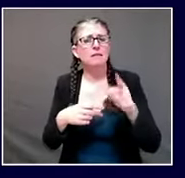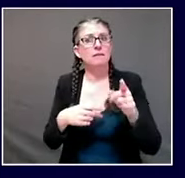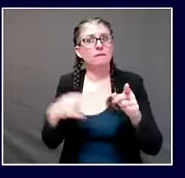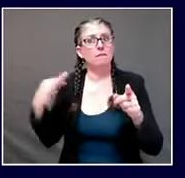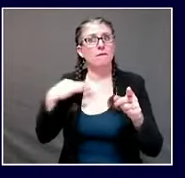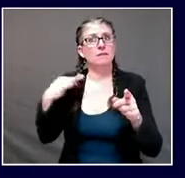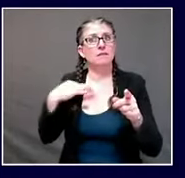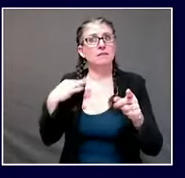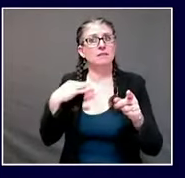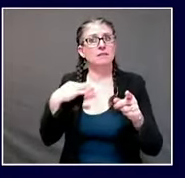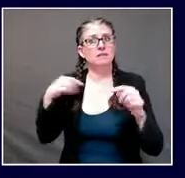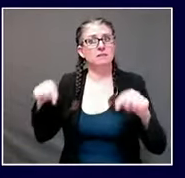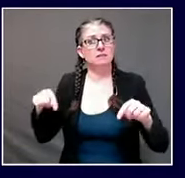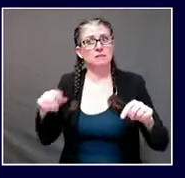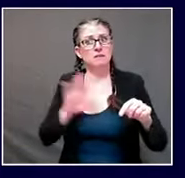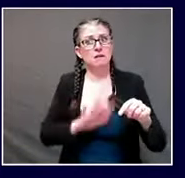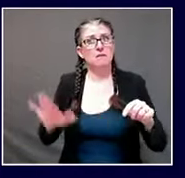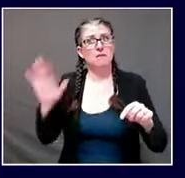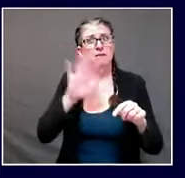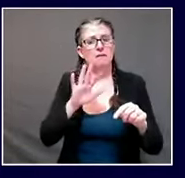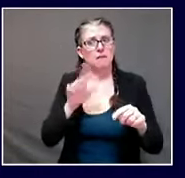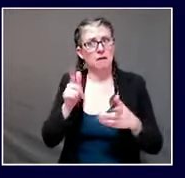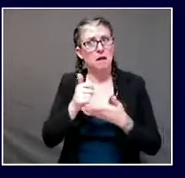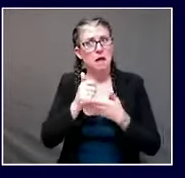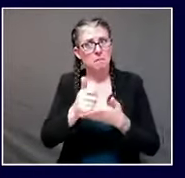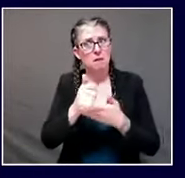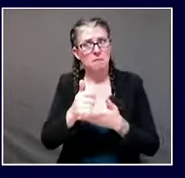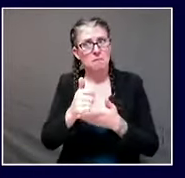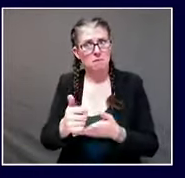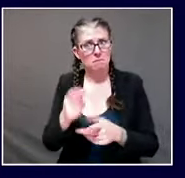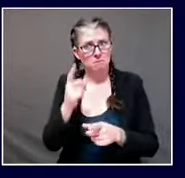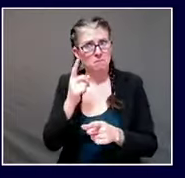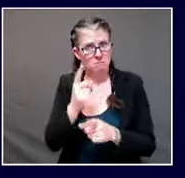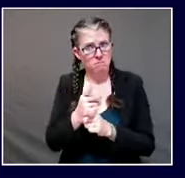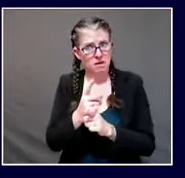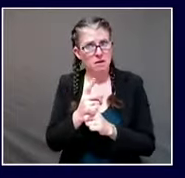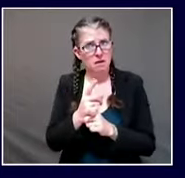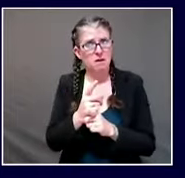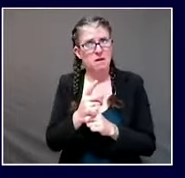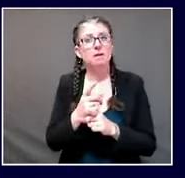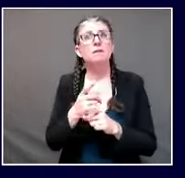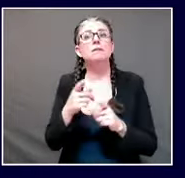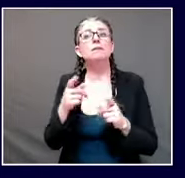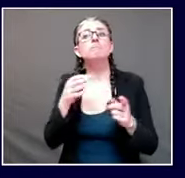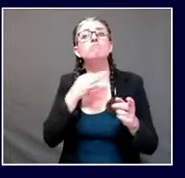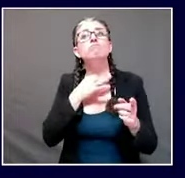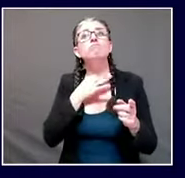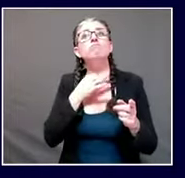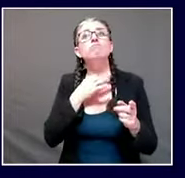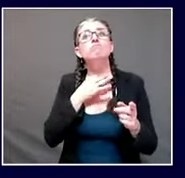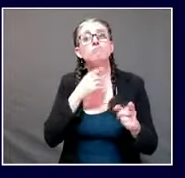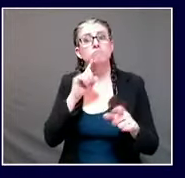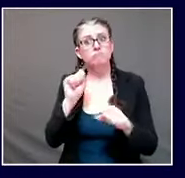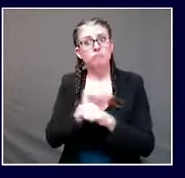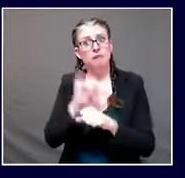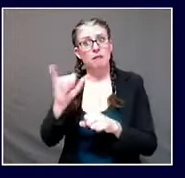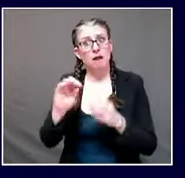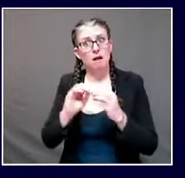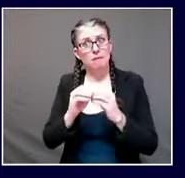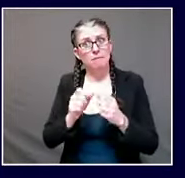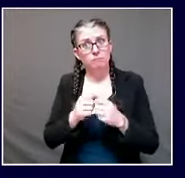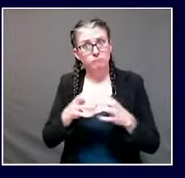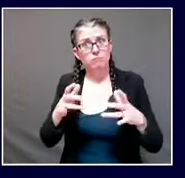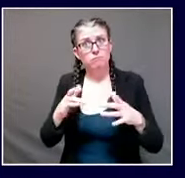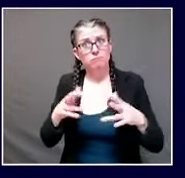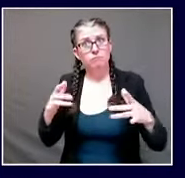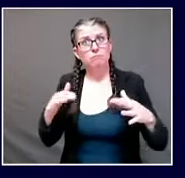and whether more volunteers will be necessary as cases surge and as perhaps we prepare prayer for a future vaccine